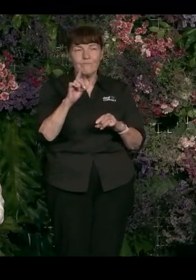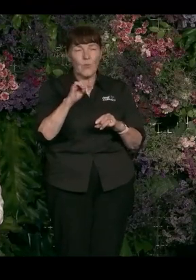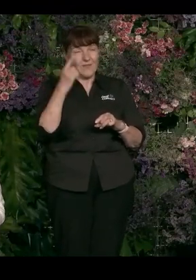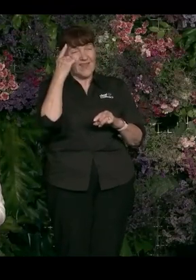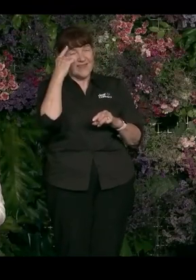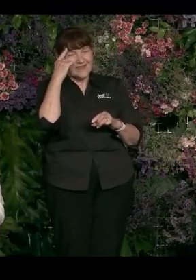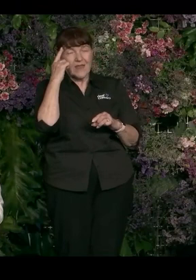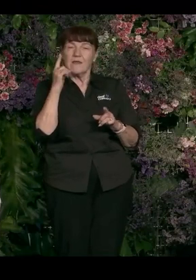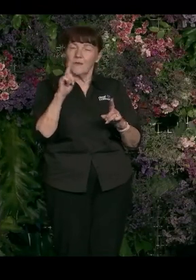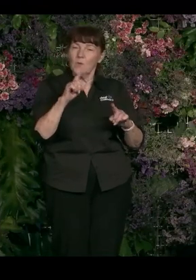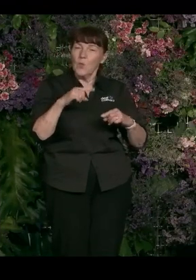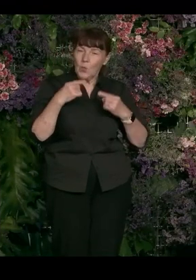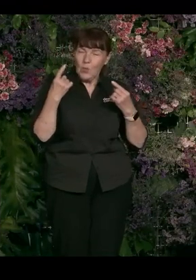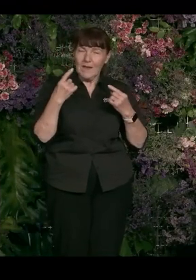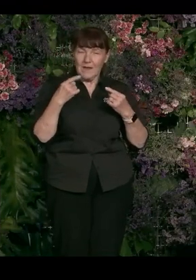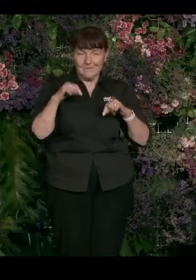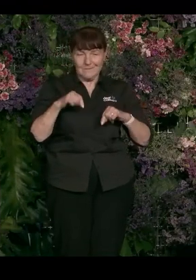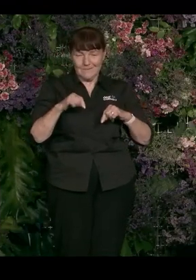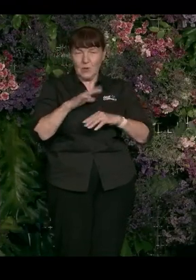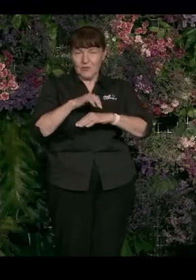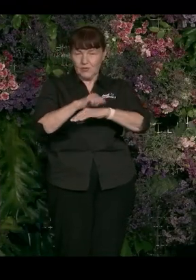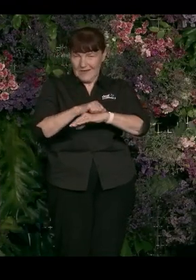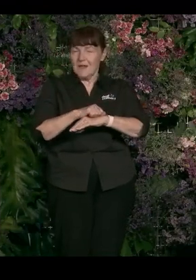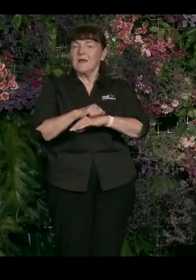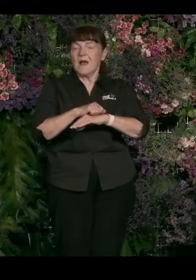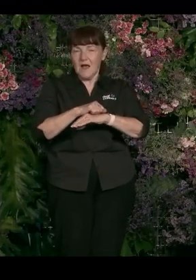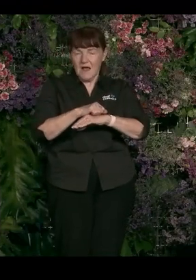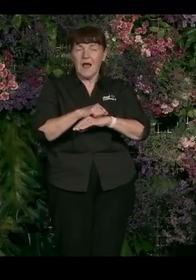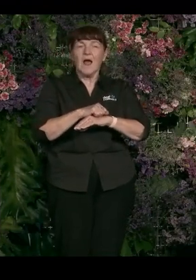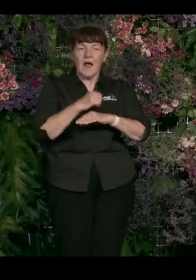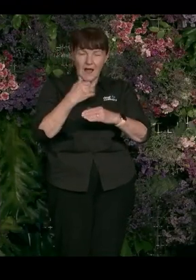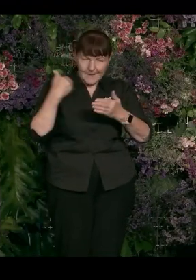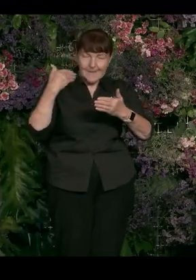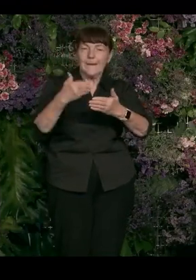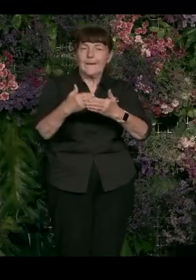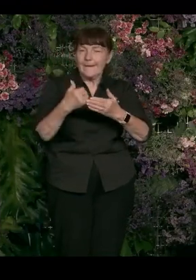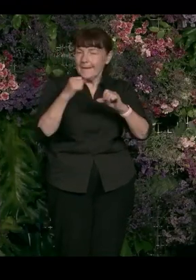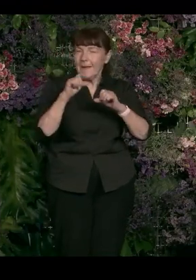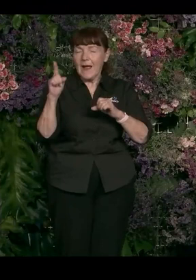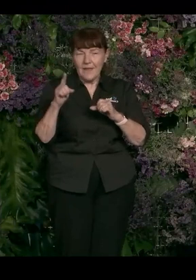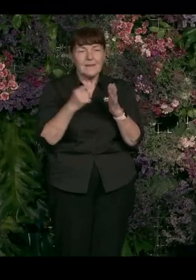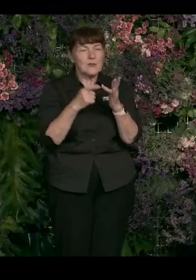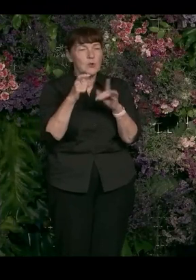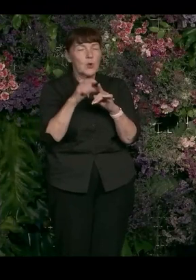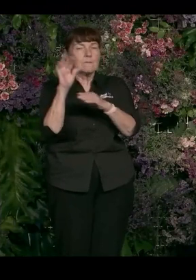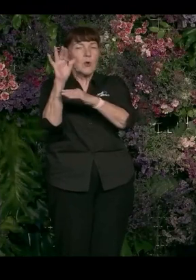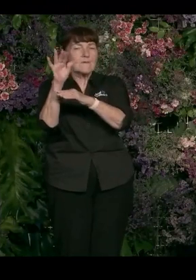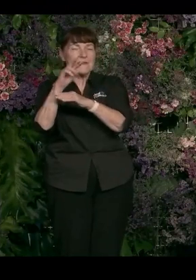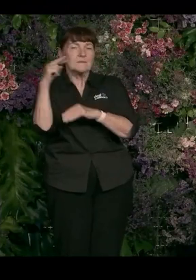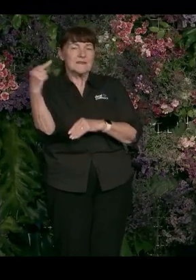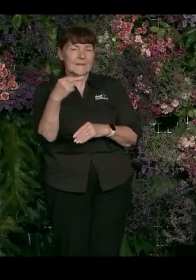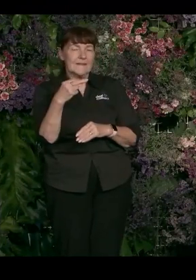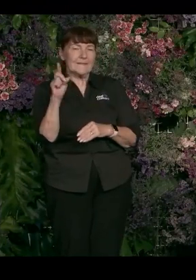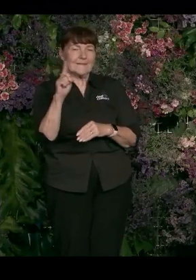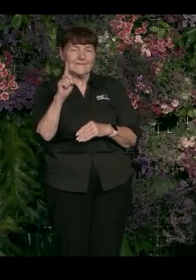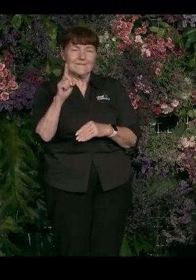we are in Australia. And then, Todd, from an international perspective, where are we at with